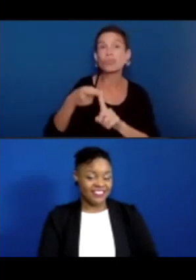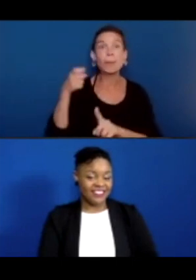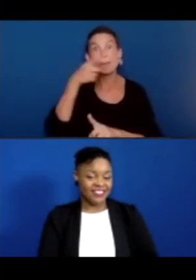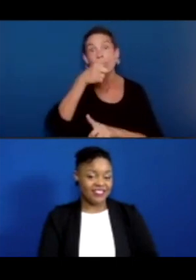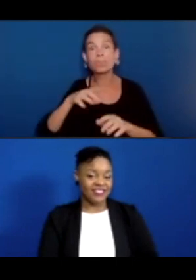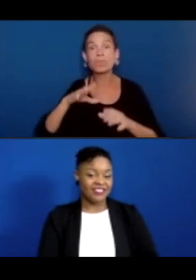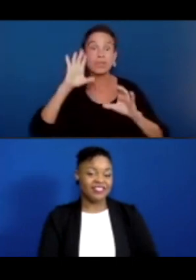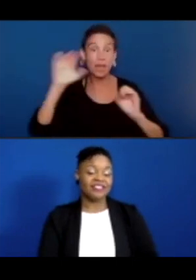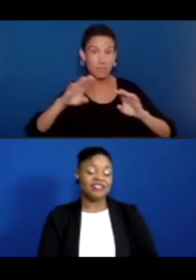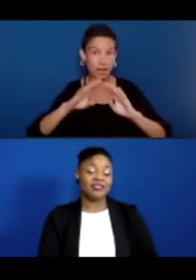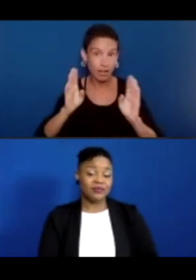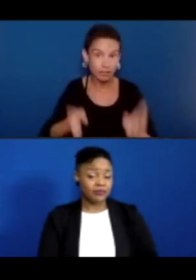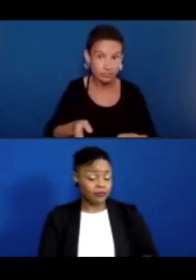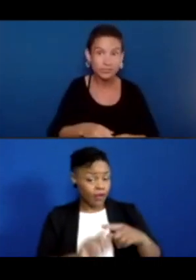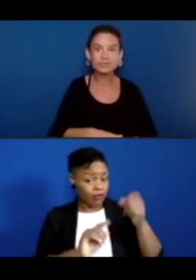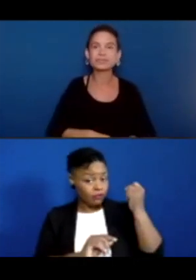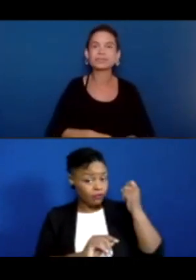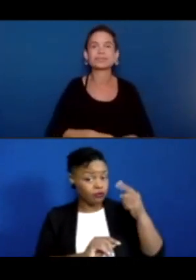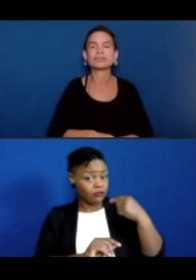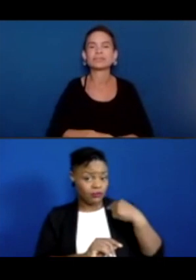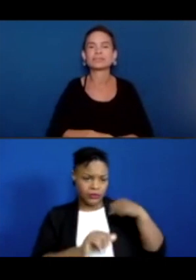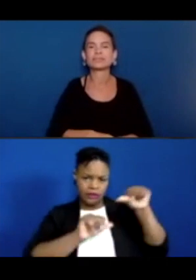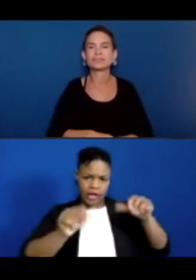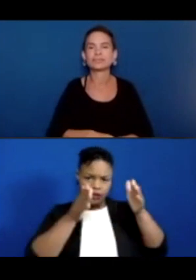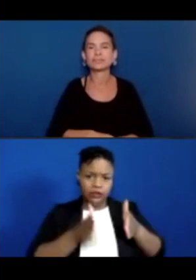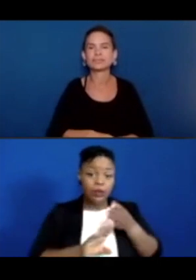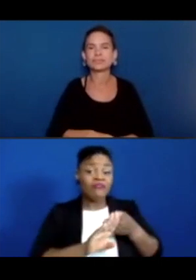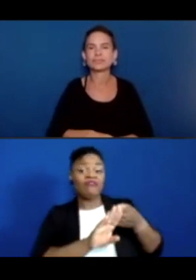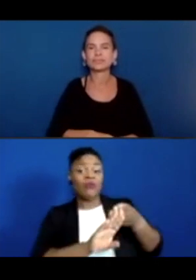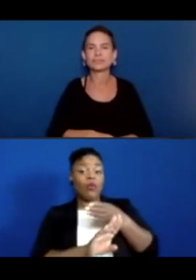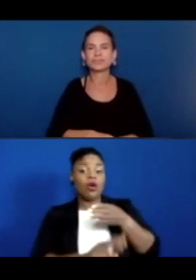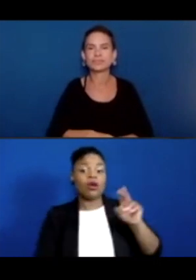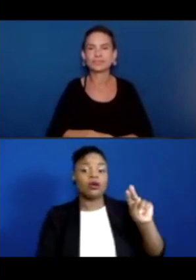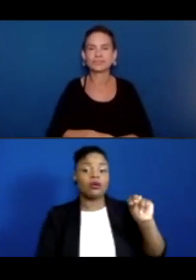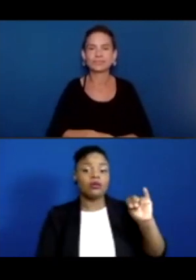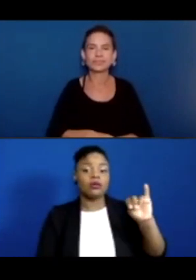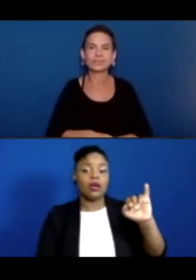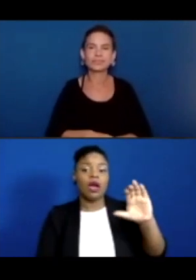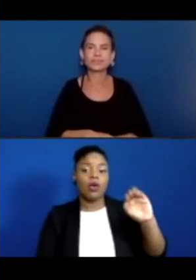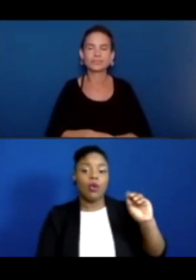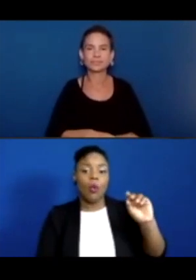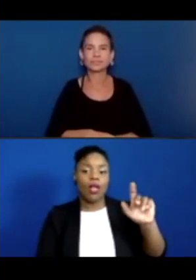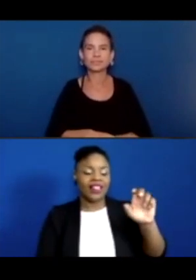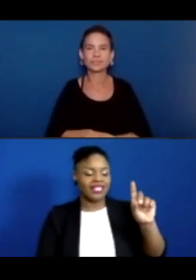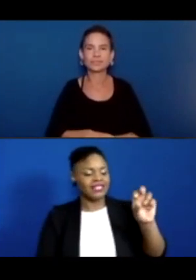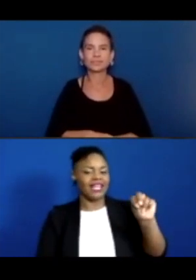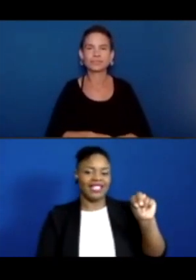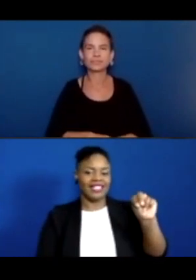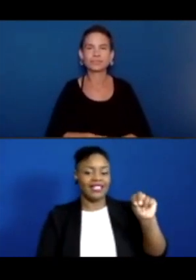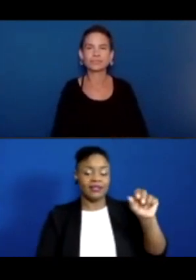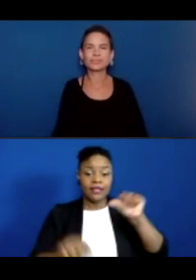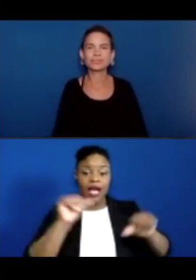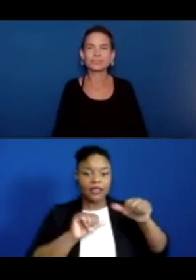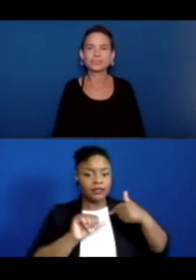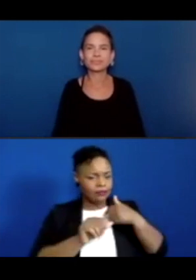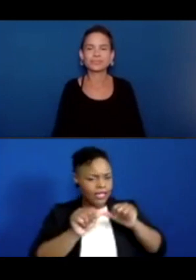about the Nickelodeon show in science, that I am a scientist, right? Yeah. Yeah. Okay. I guess I'm not